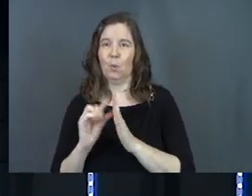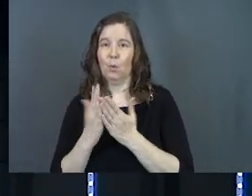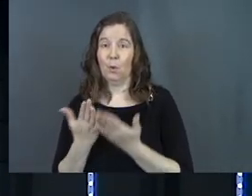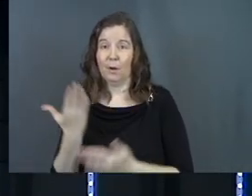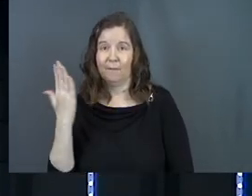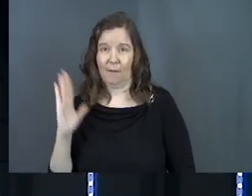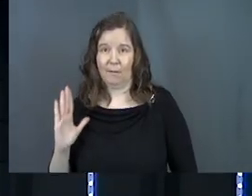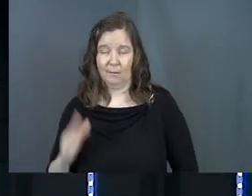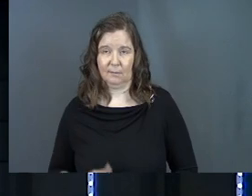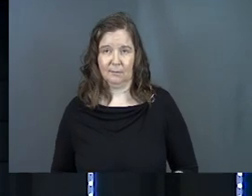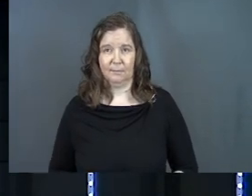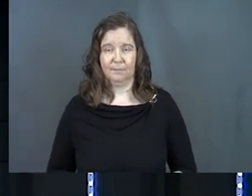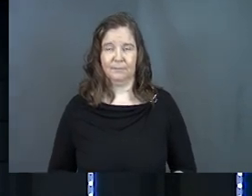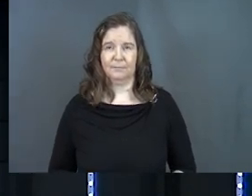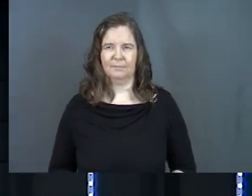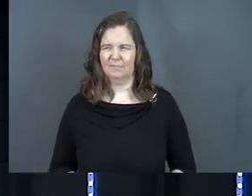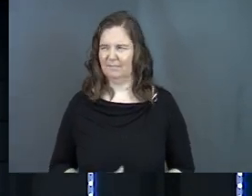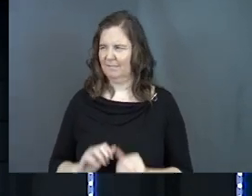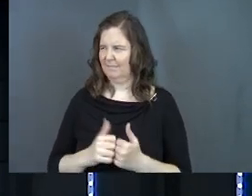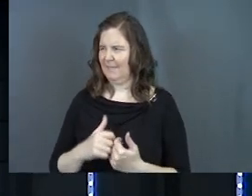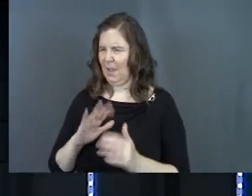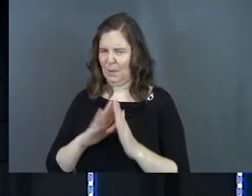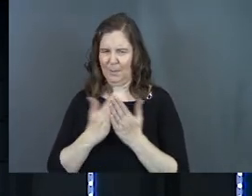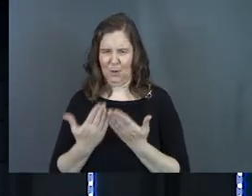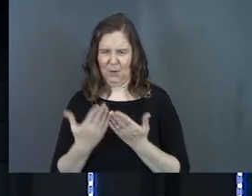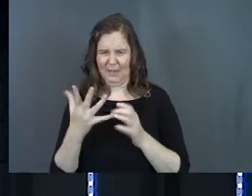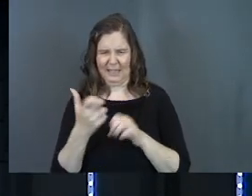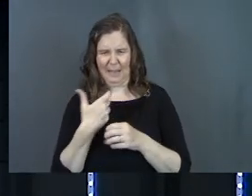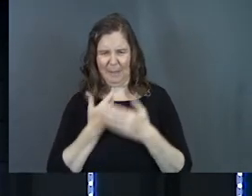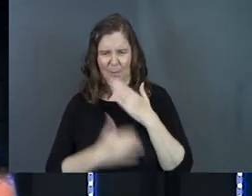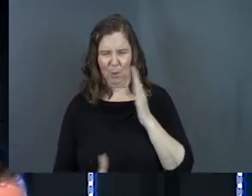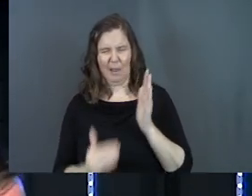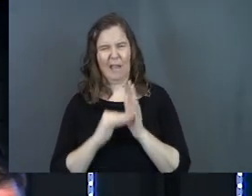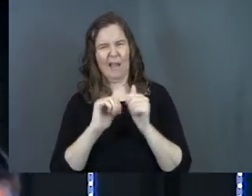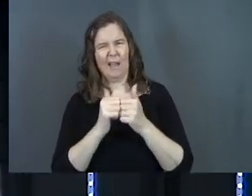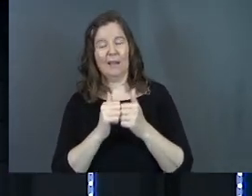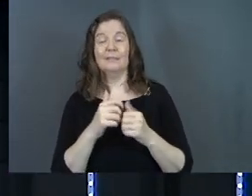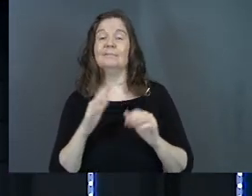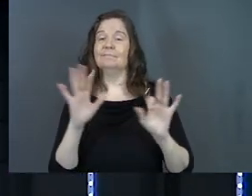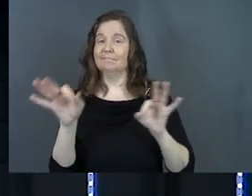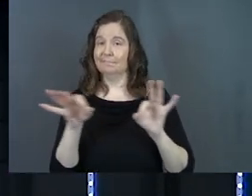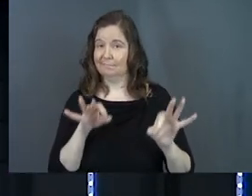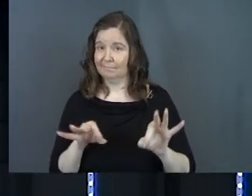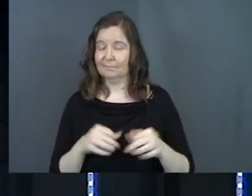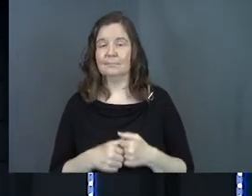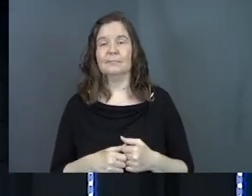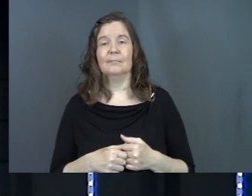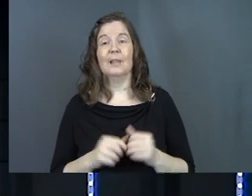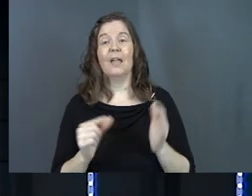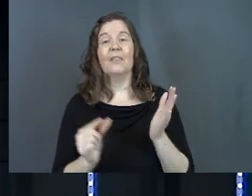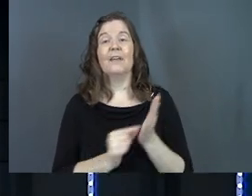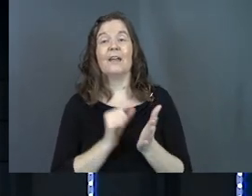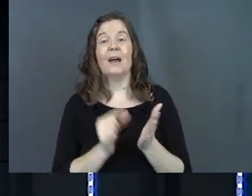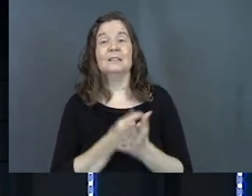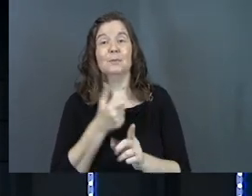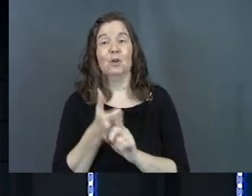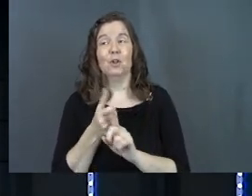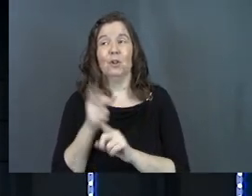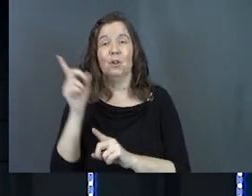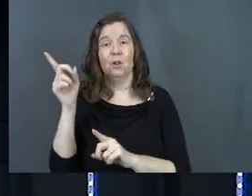of God. Say, how does a book get me born again? Again, here's how. It's the gospel.